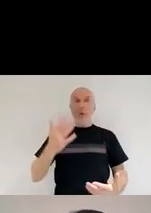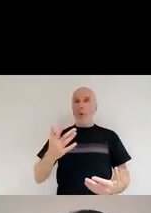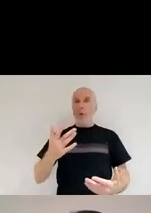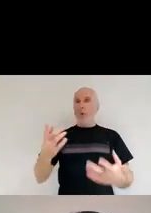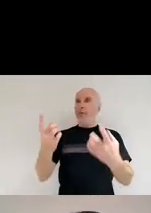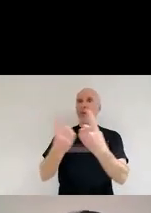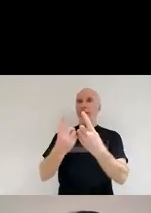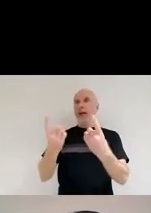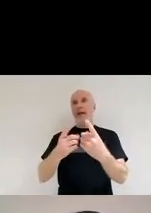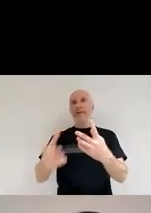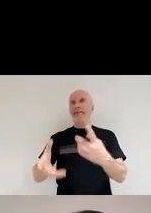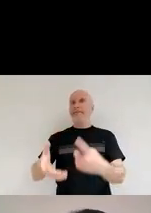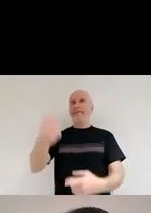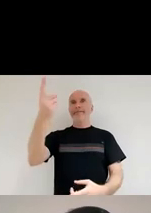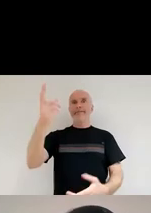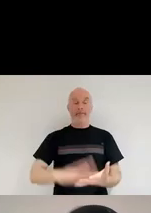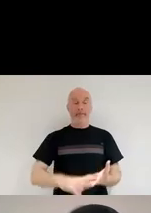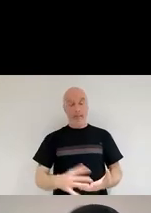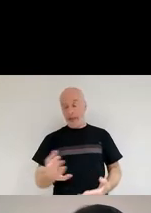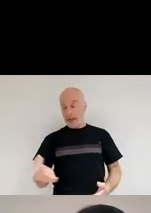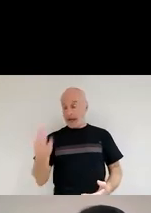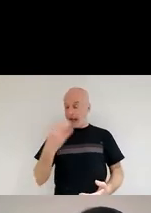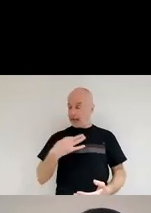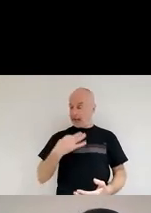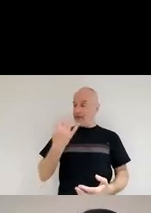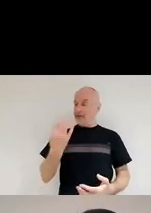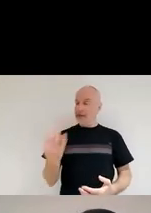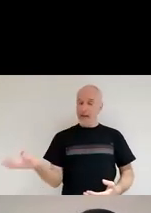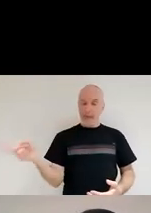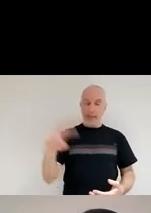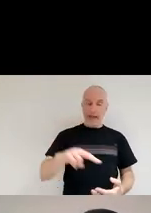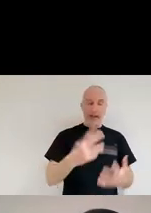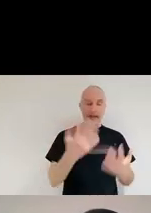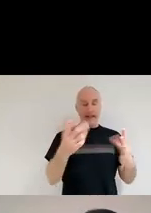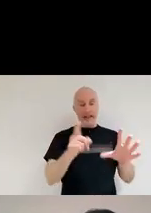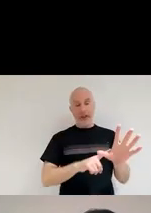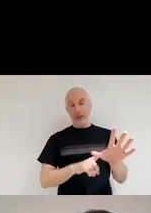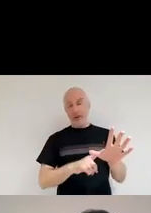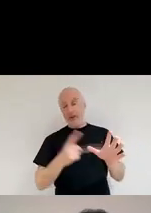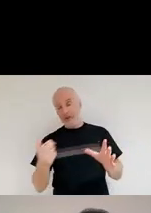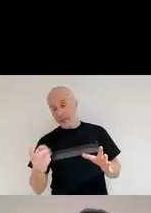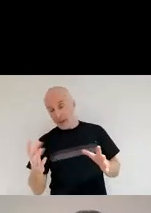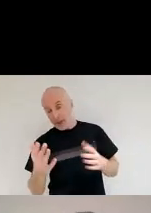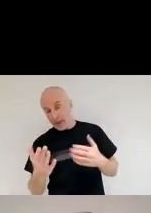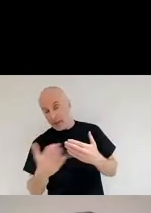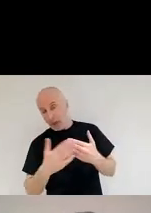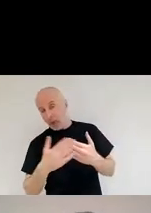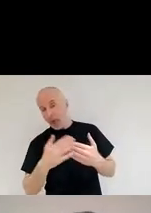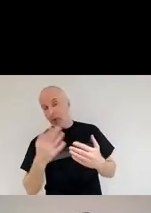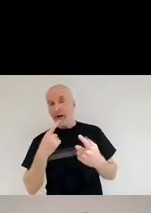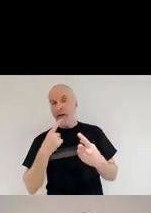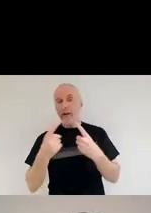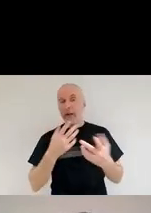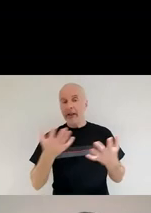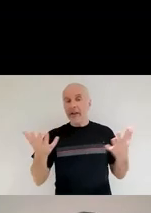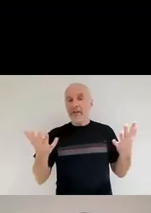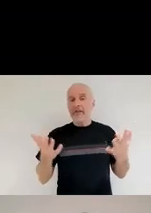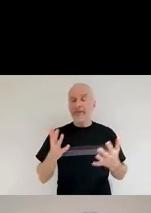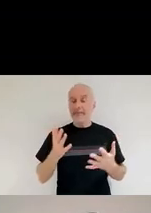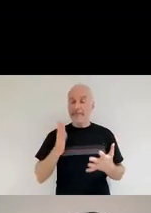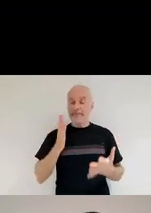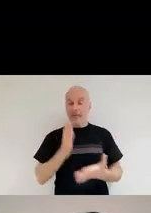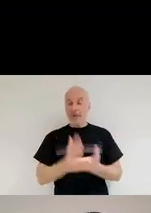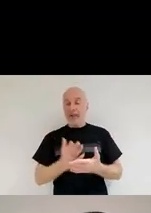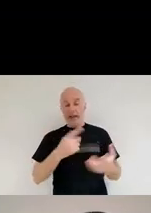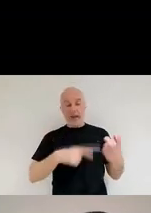invite me in a talk in 10 years time, and maybe I'll be able to give you some more of an answer. So we really have to basically just gather